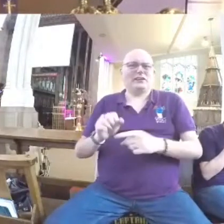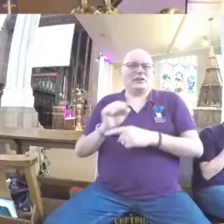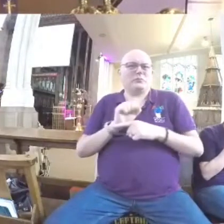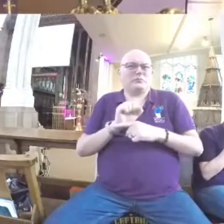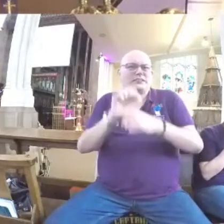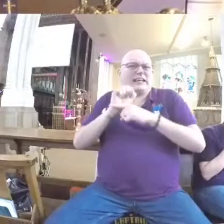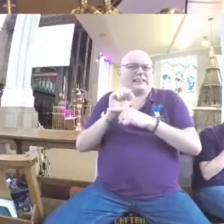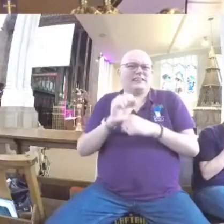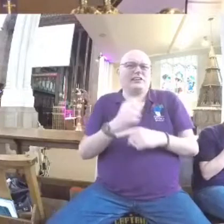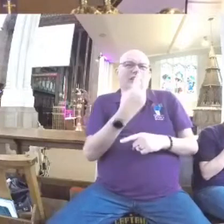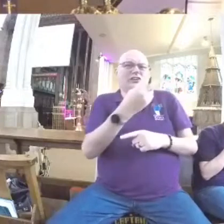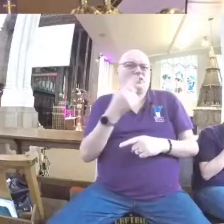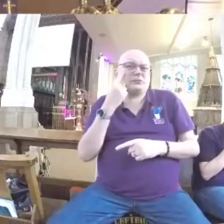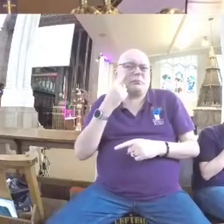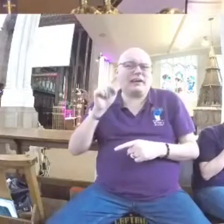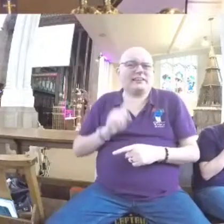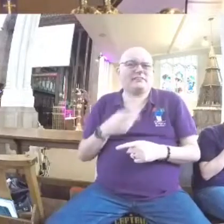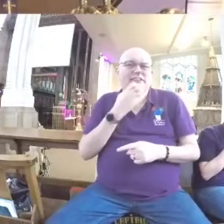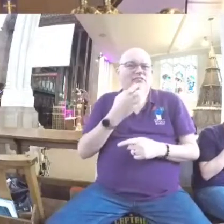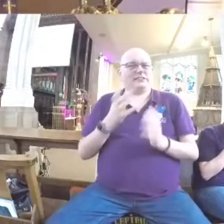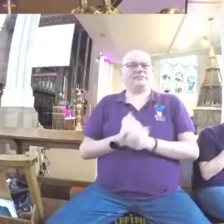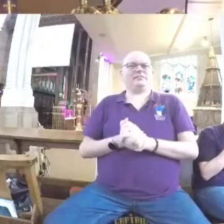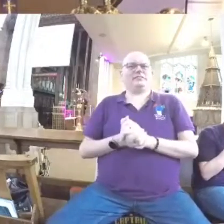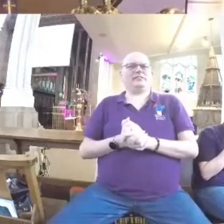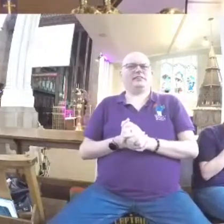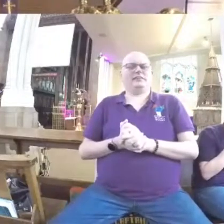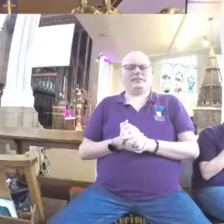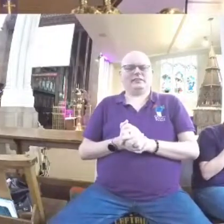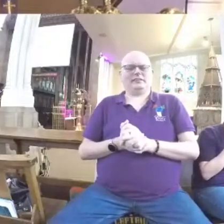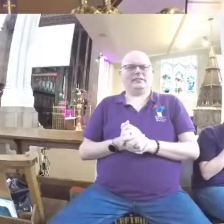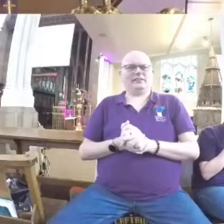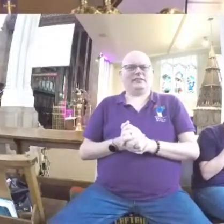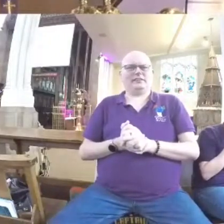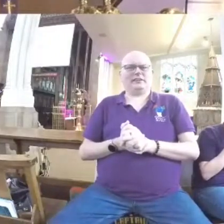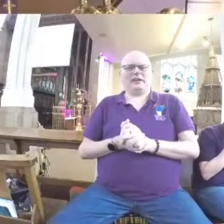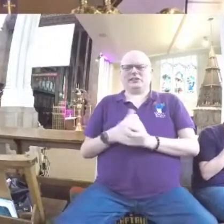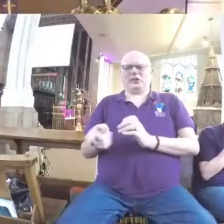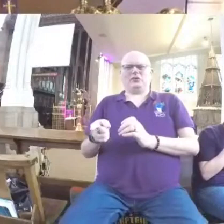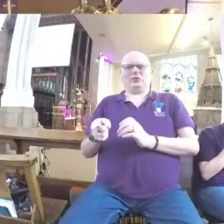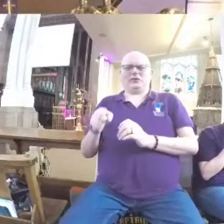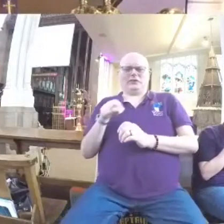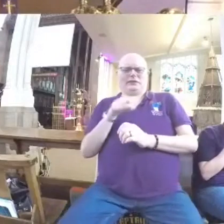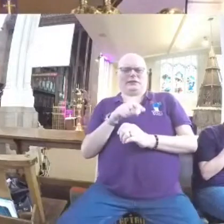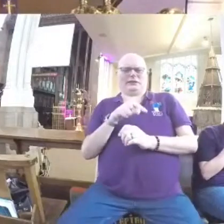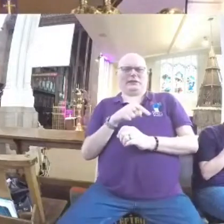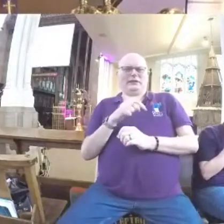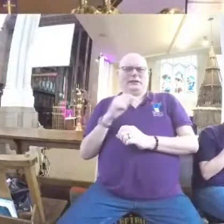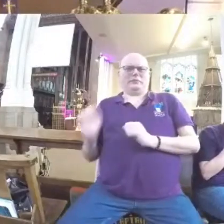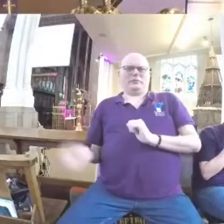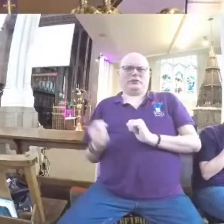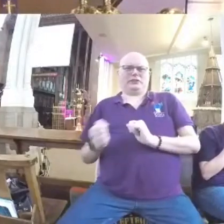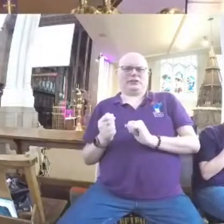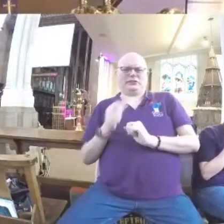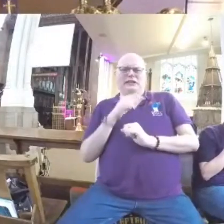a harlot, a Canaanite and a liar is also known as a distinguished Bible figure. You wouldn't think